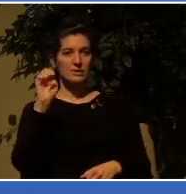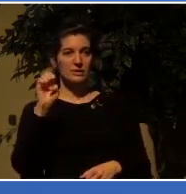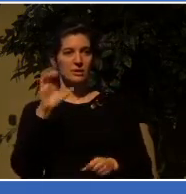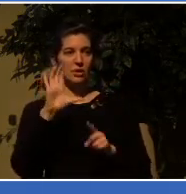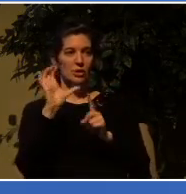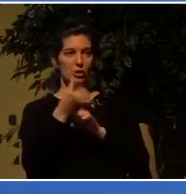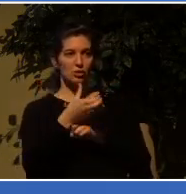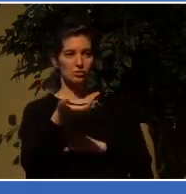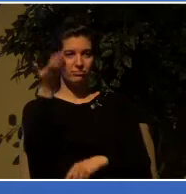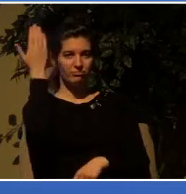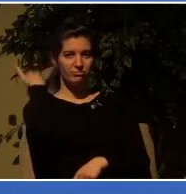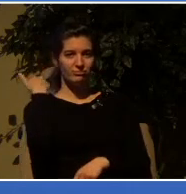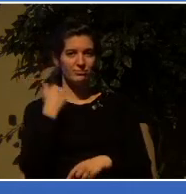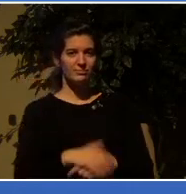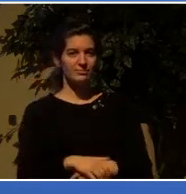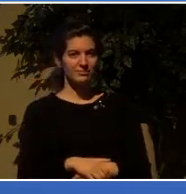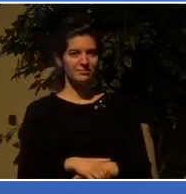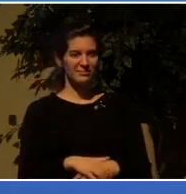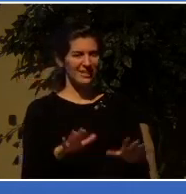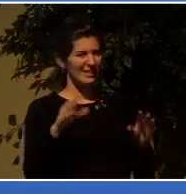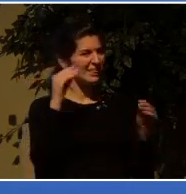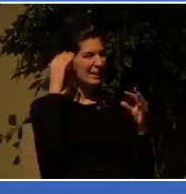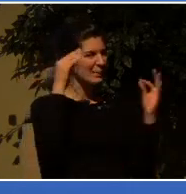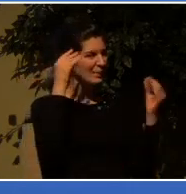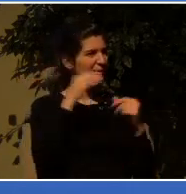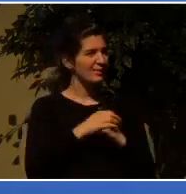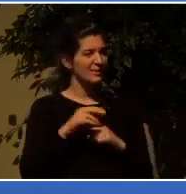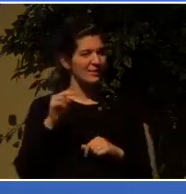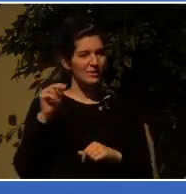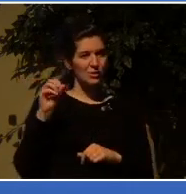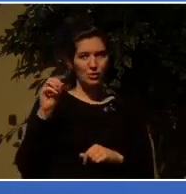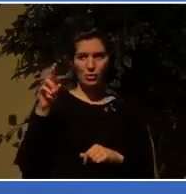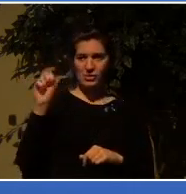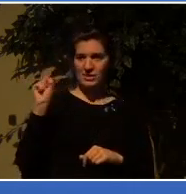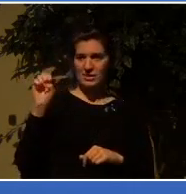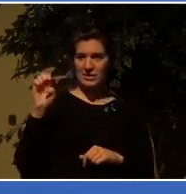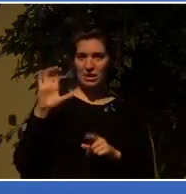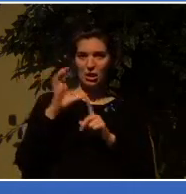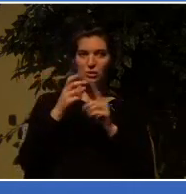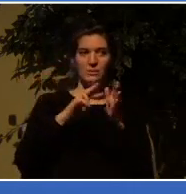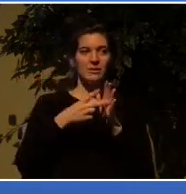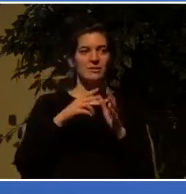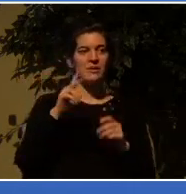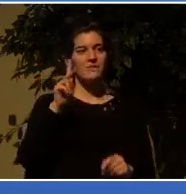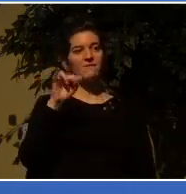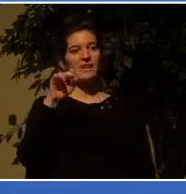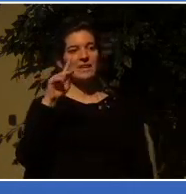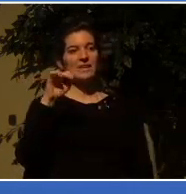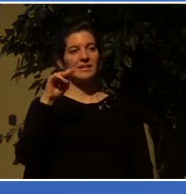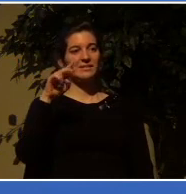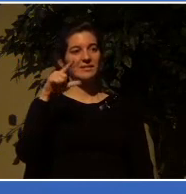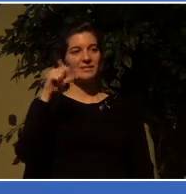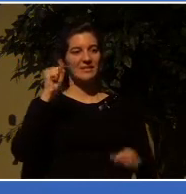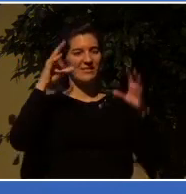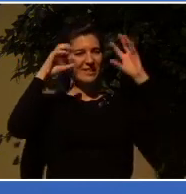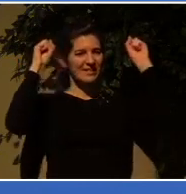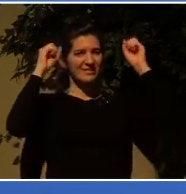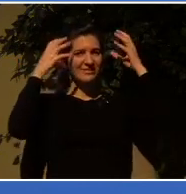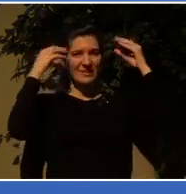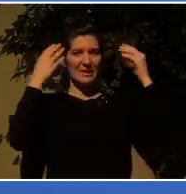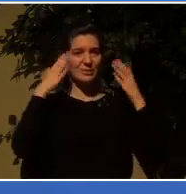Now, think that through. The Norse culture were the Vikings. You know what the Vikings did in Europe?